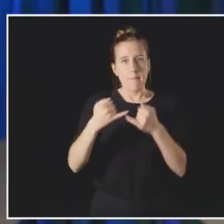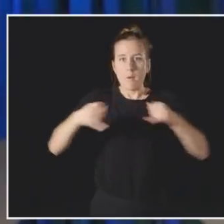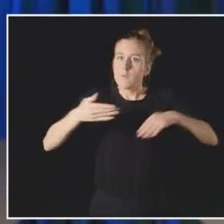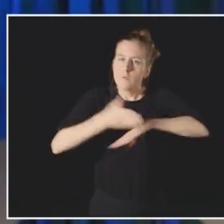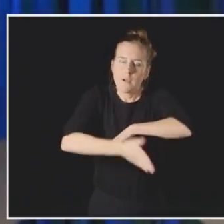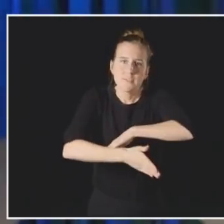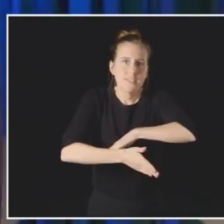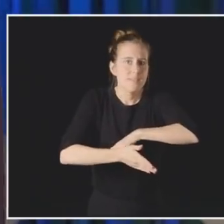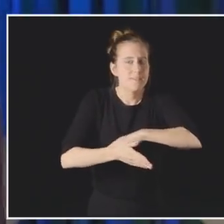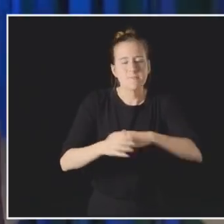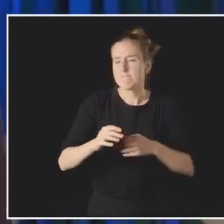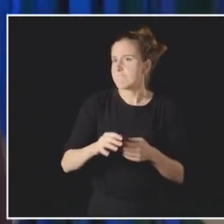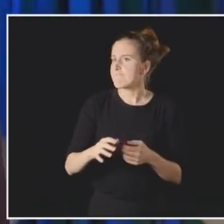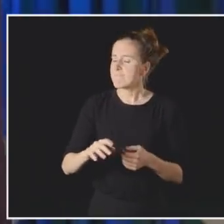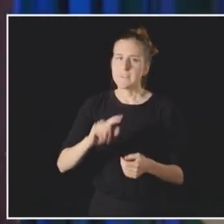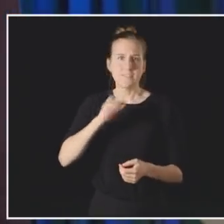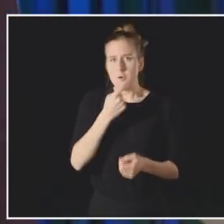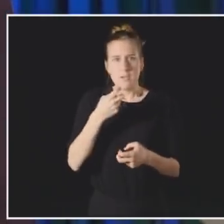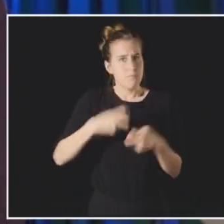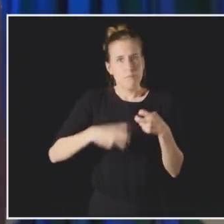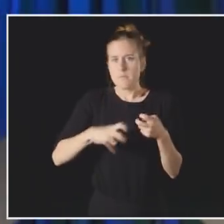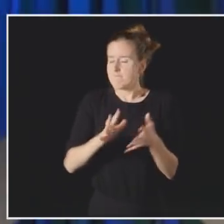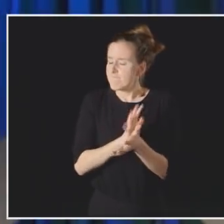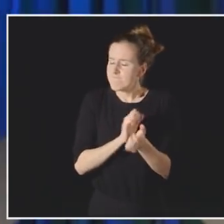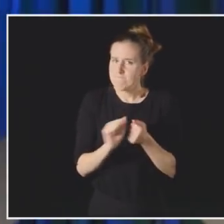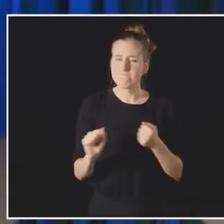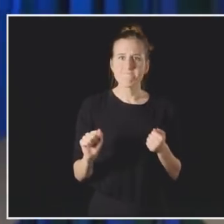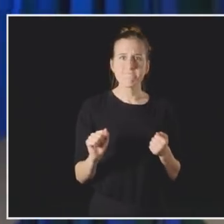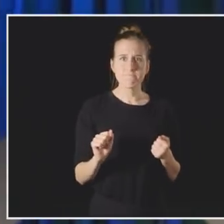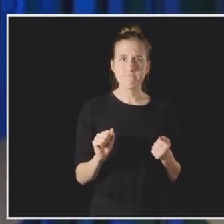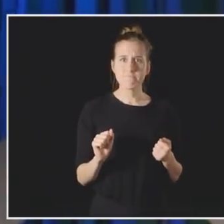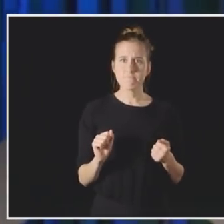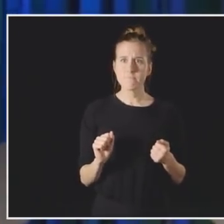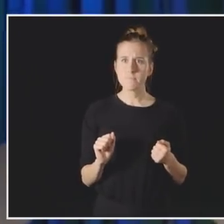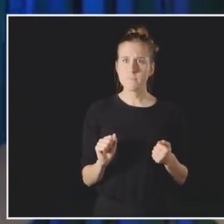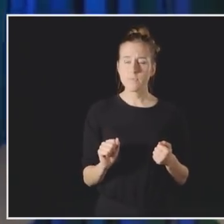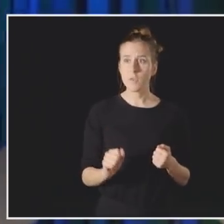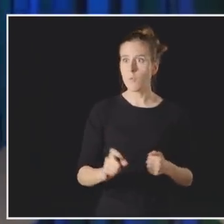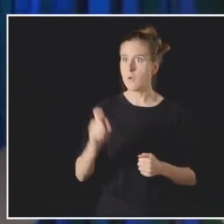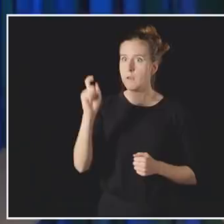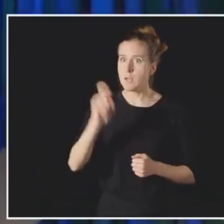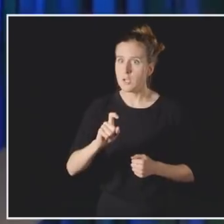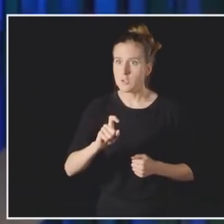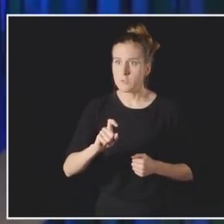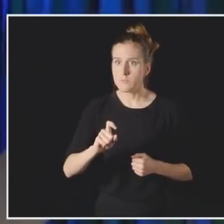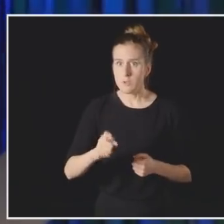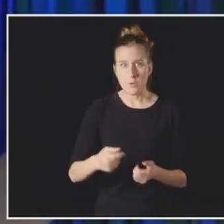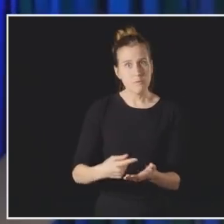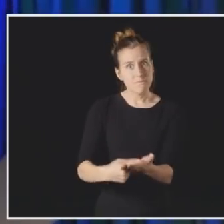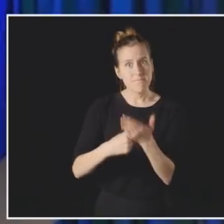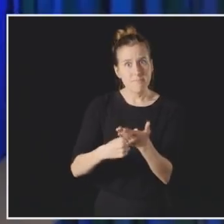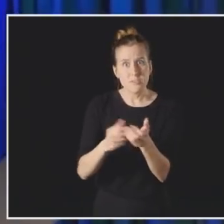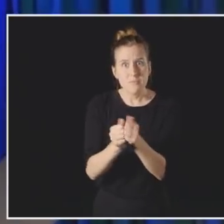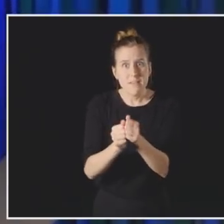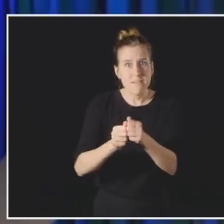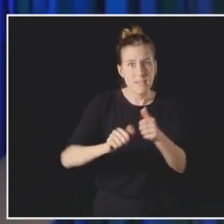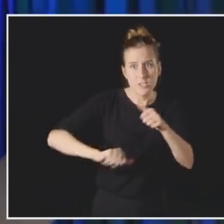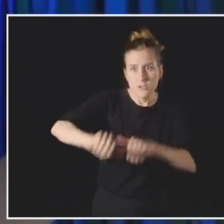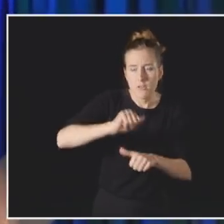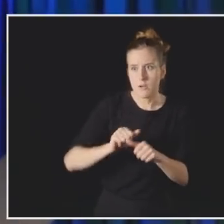is a pervasive and serious problem. We need to talk to each other.